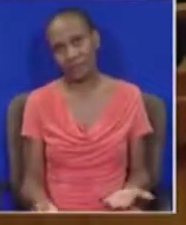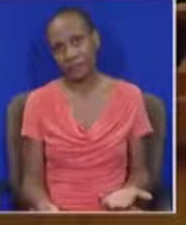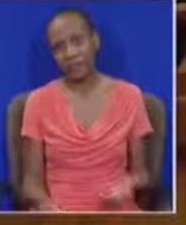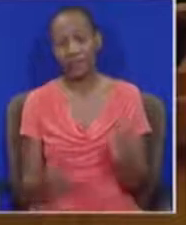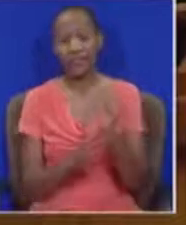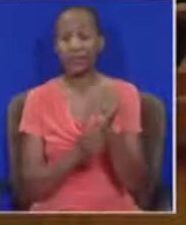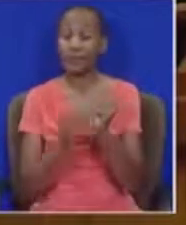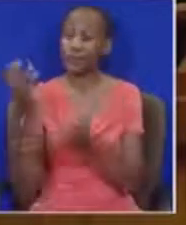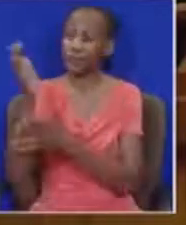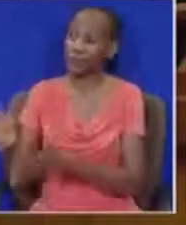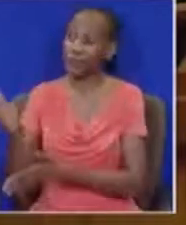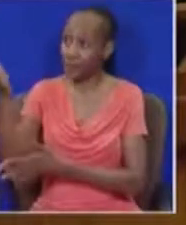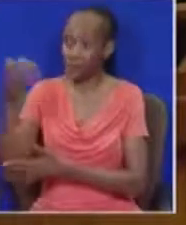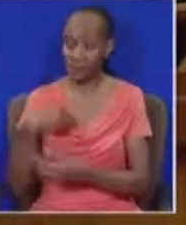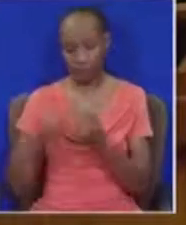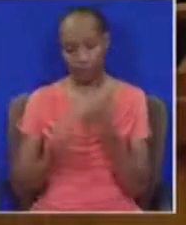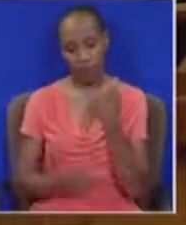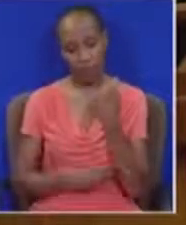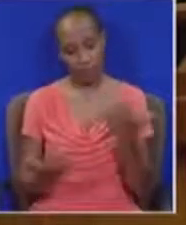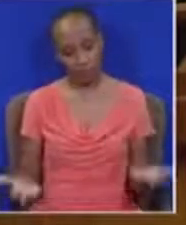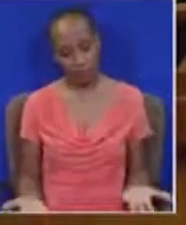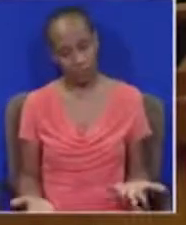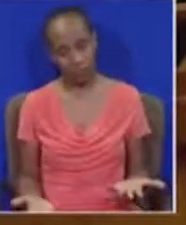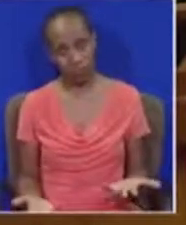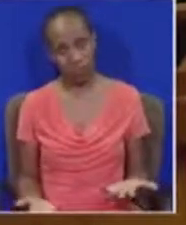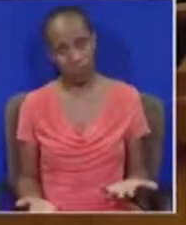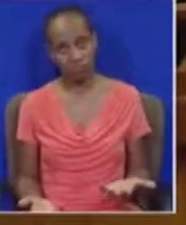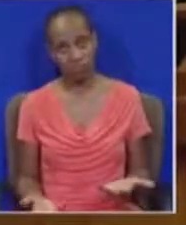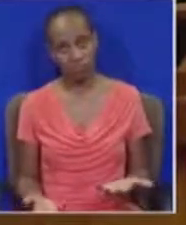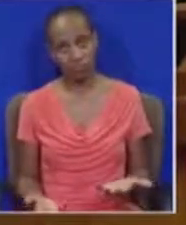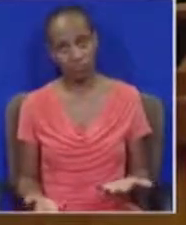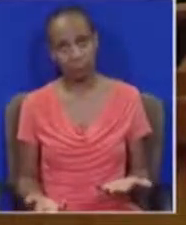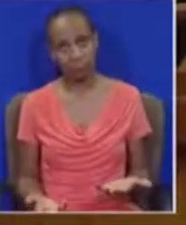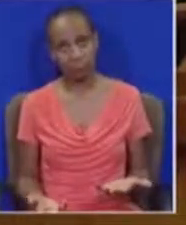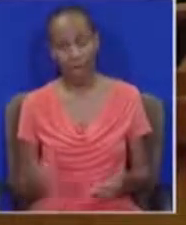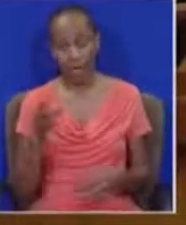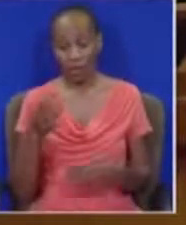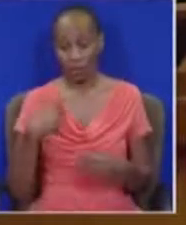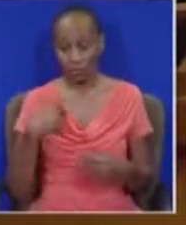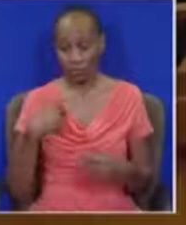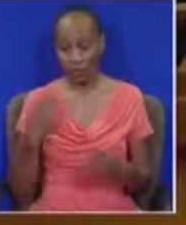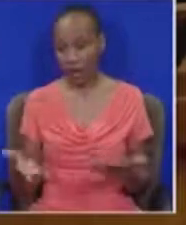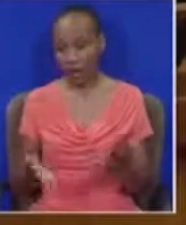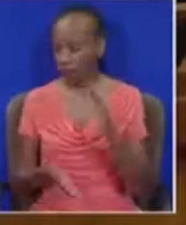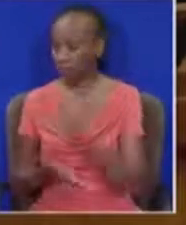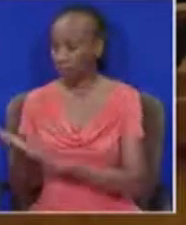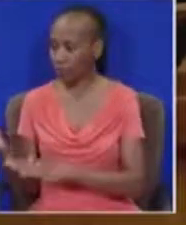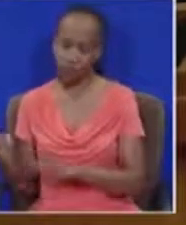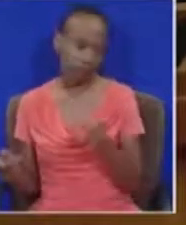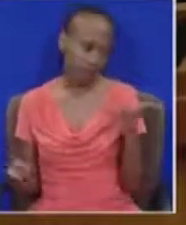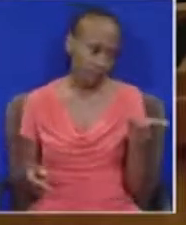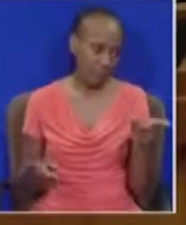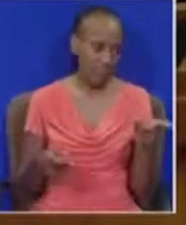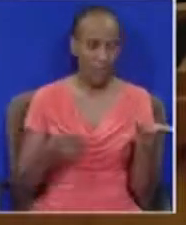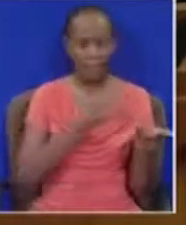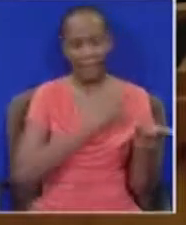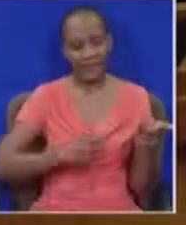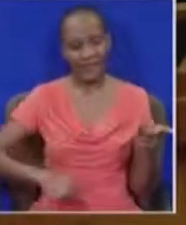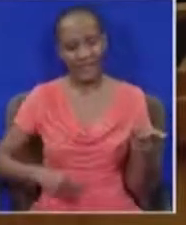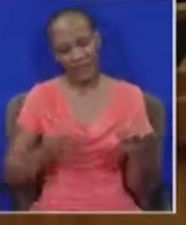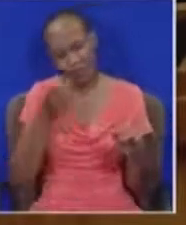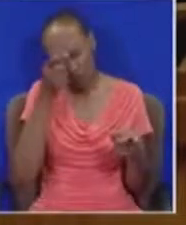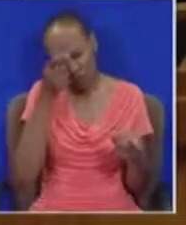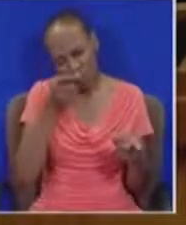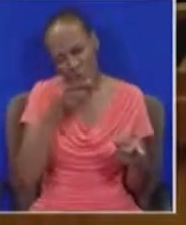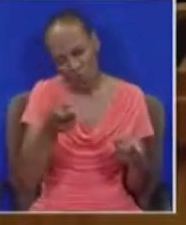Deputy Speaker, as my closing remark, and again through you, if I leave our President with one thought, let this thought